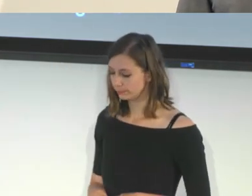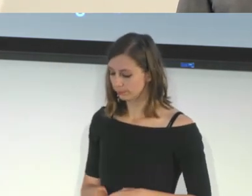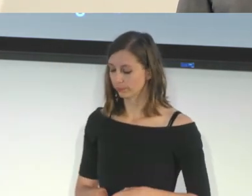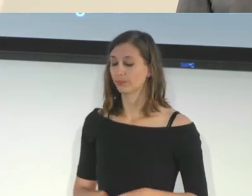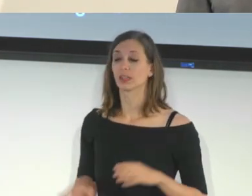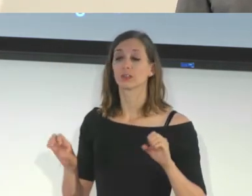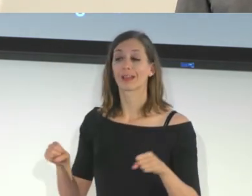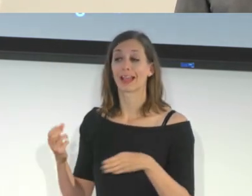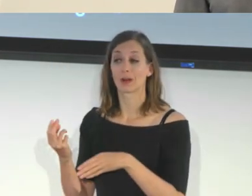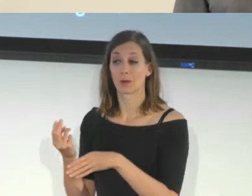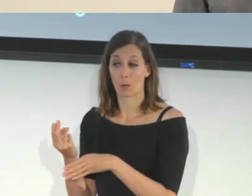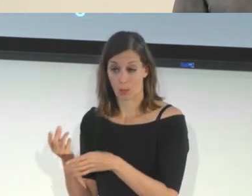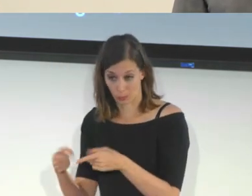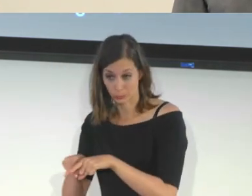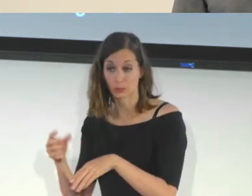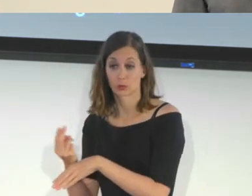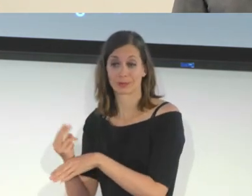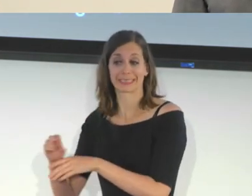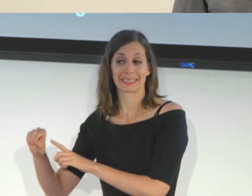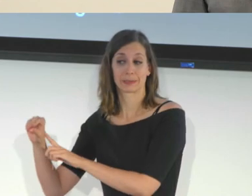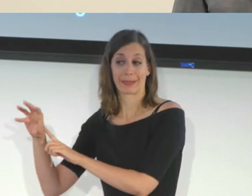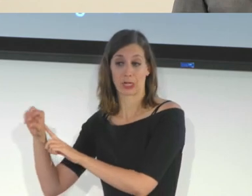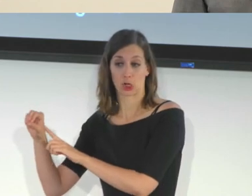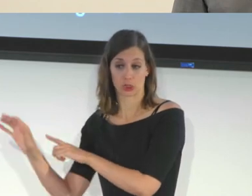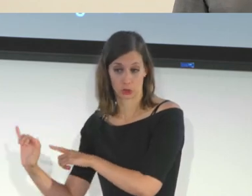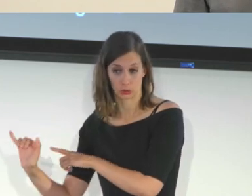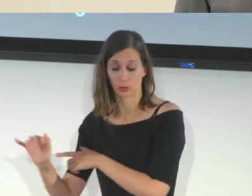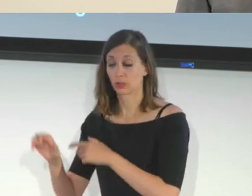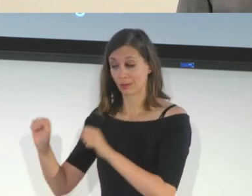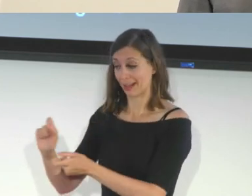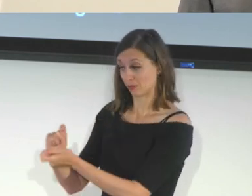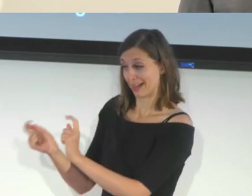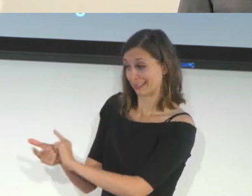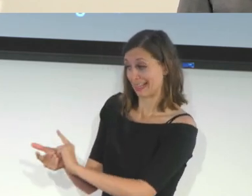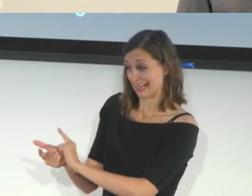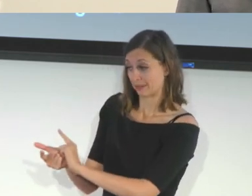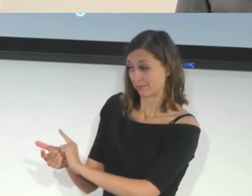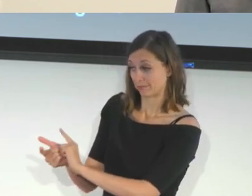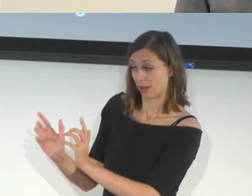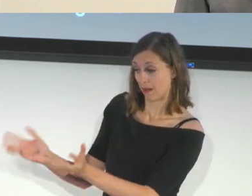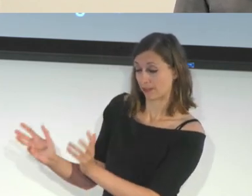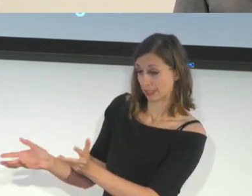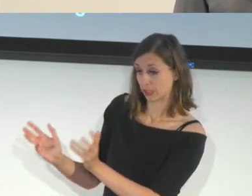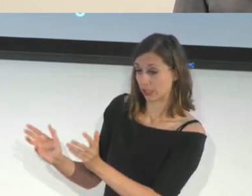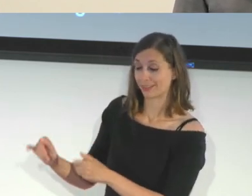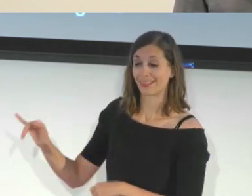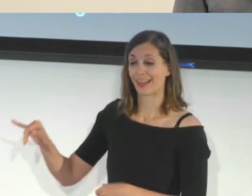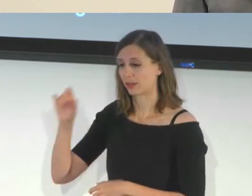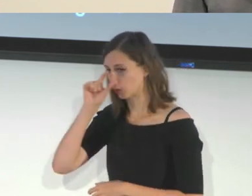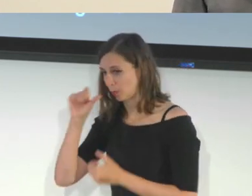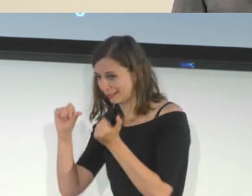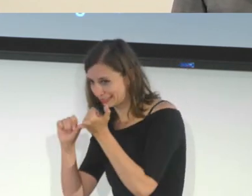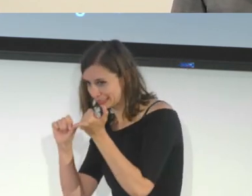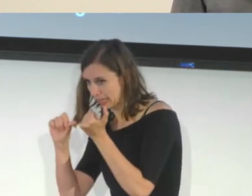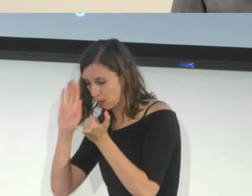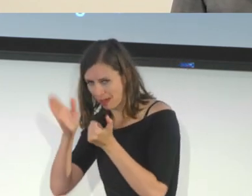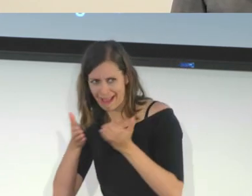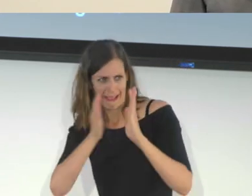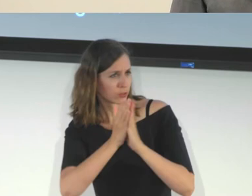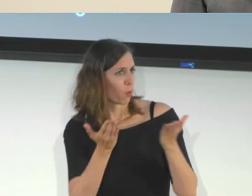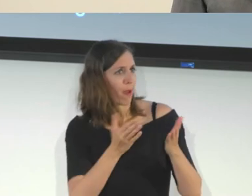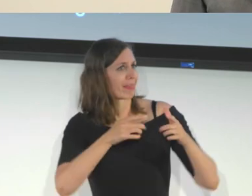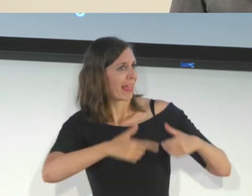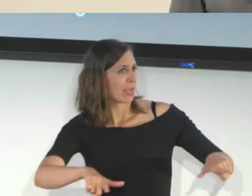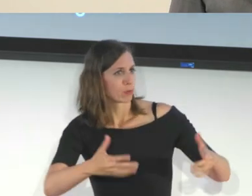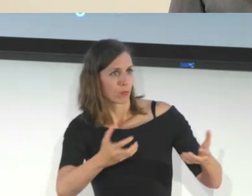speaker. So if you have a Google speaker, you can translate the conversation and then the assistant will ask you for the languages that you want to